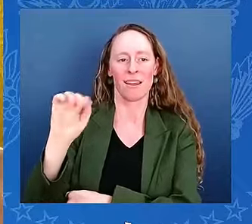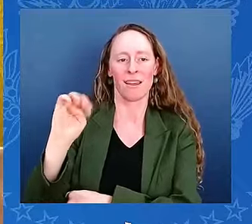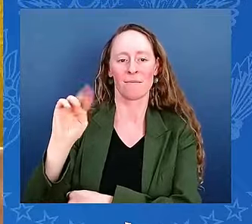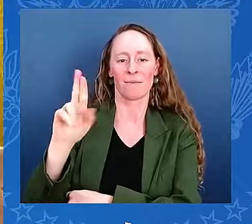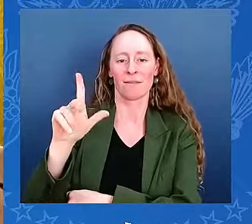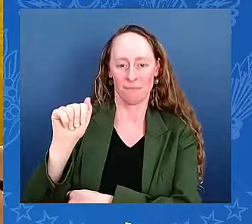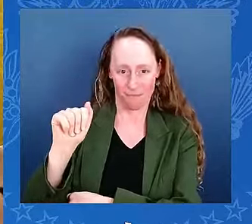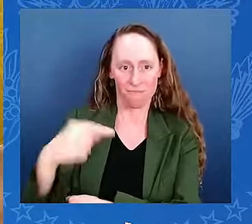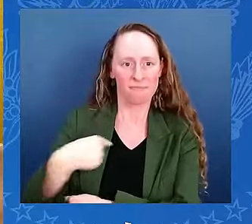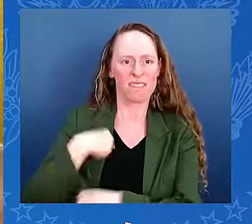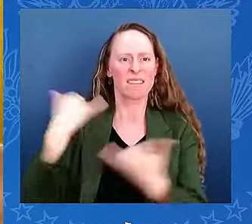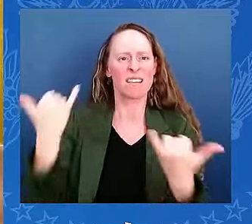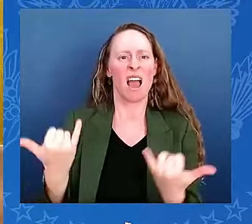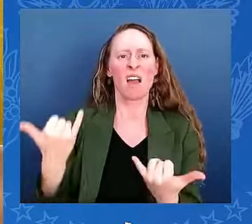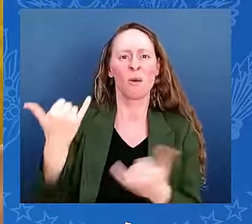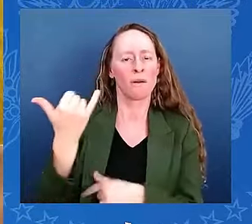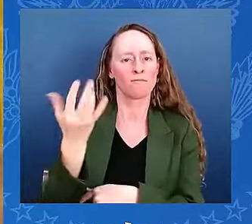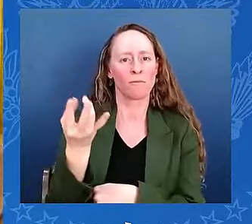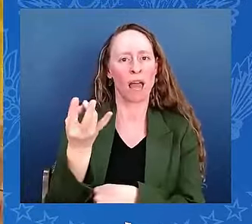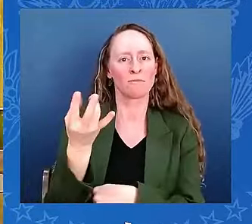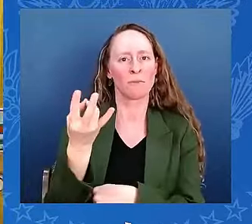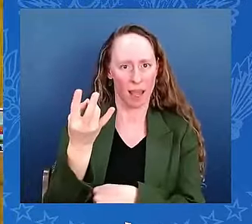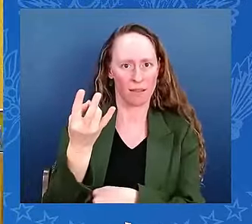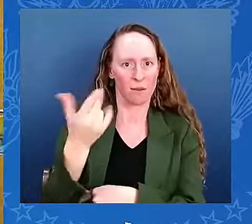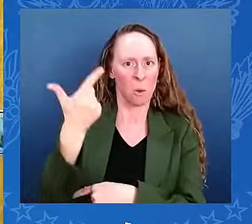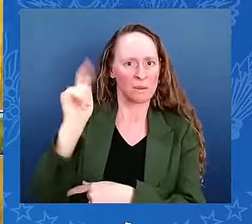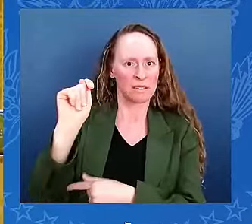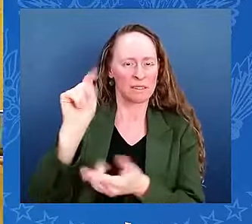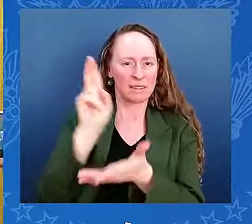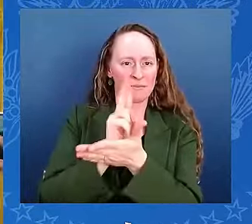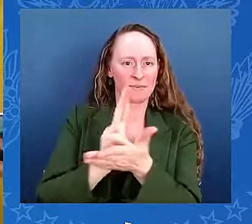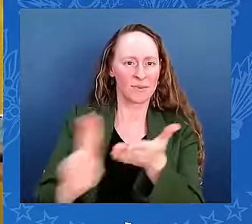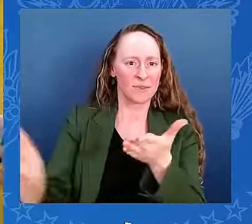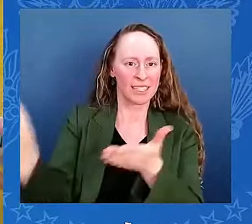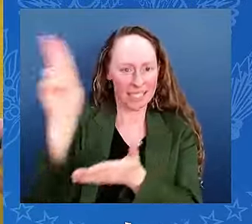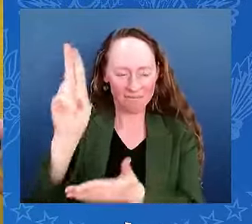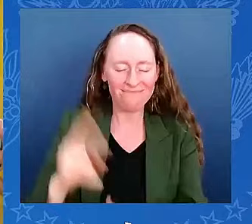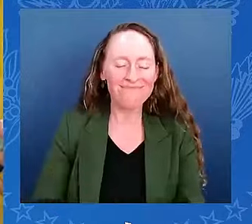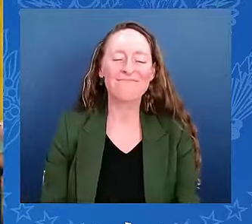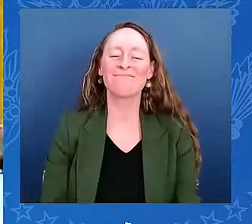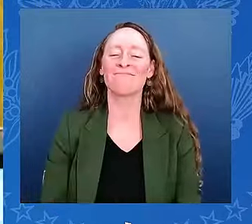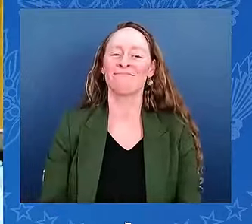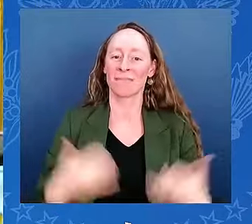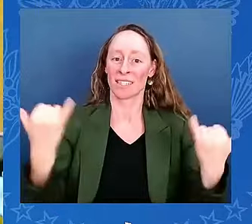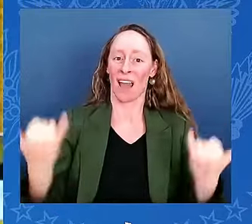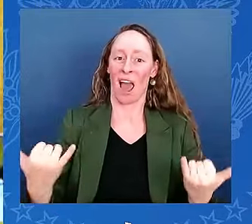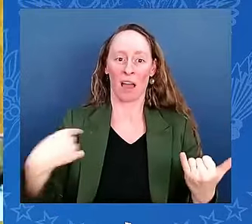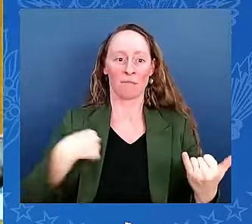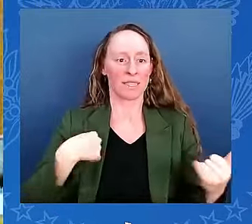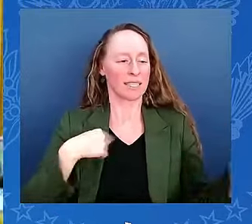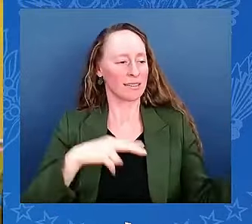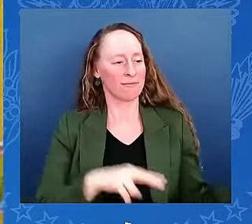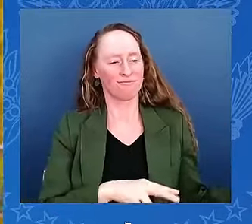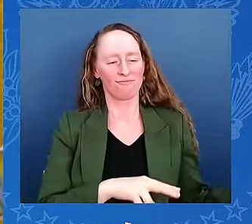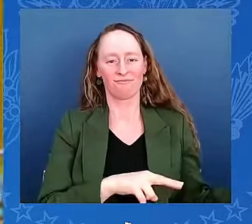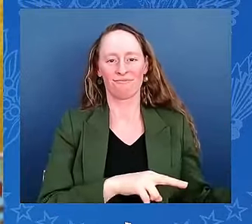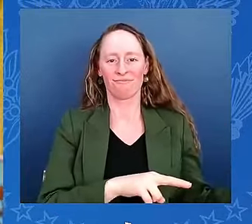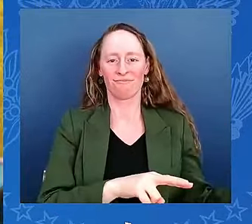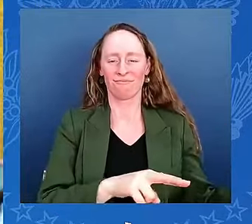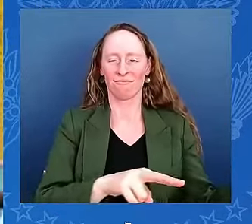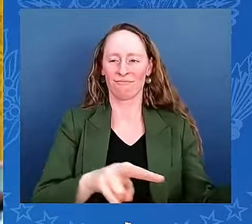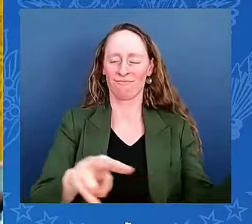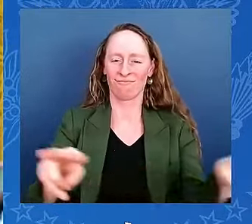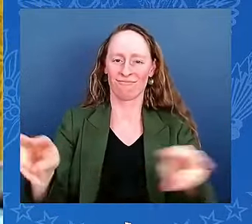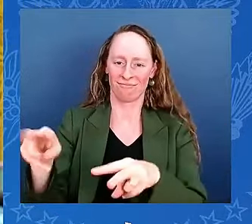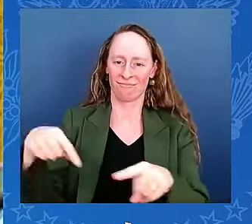As I look around this beautiful room, I am truly grateful to the President and the First Lady for opening up their home to us for